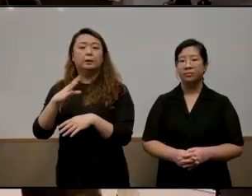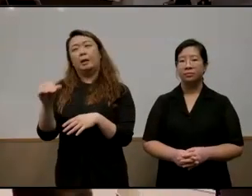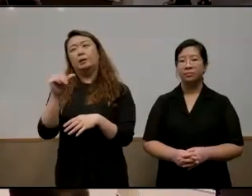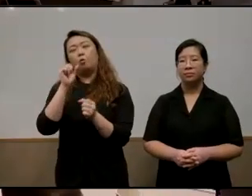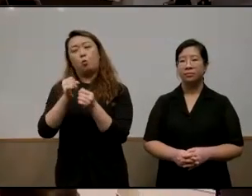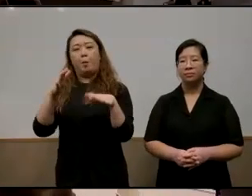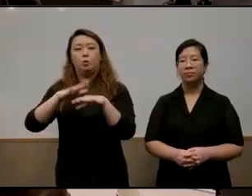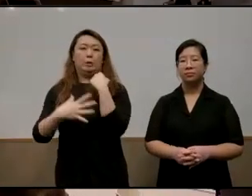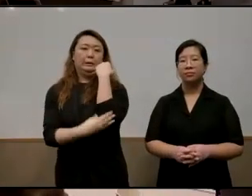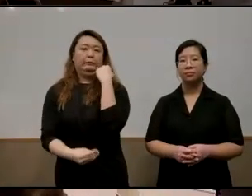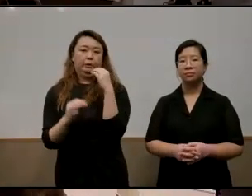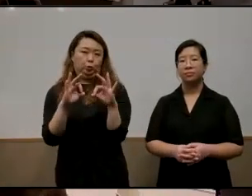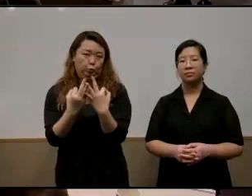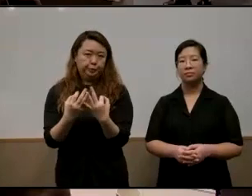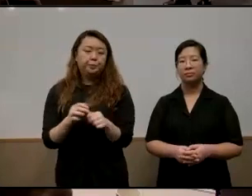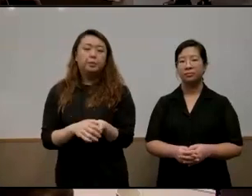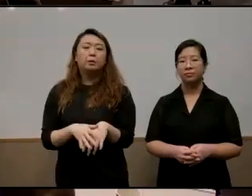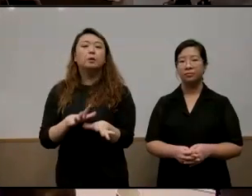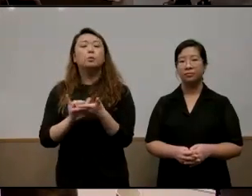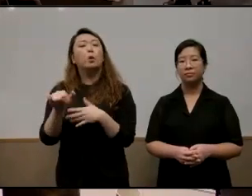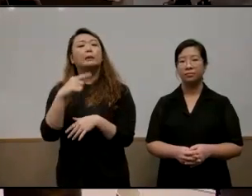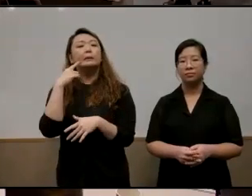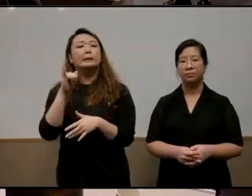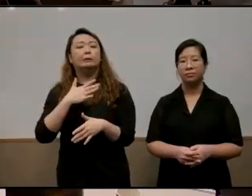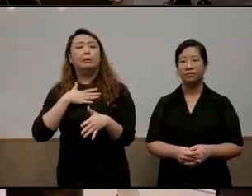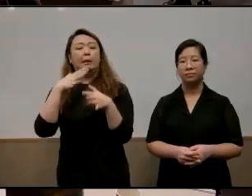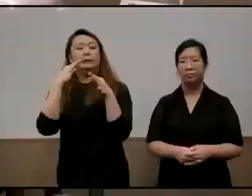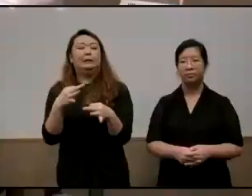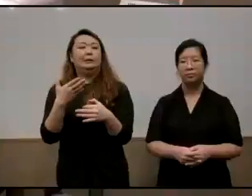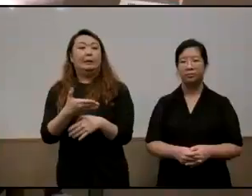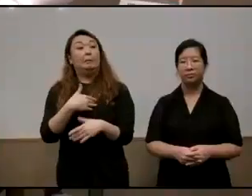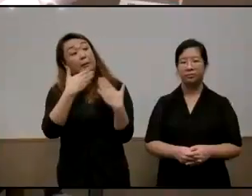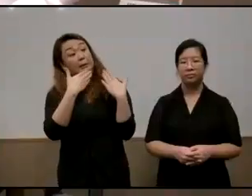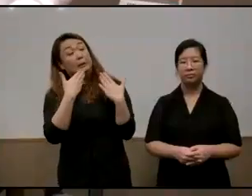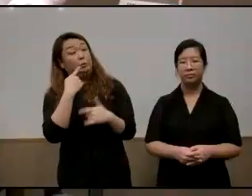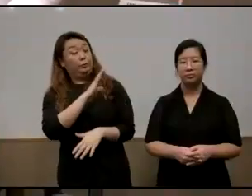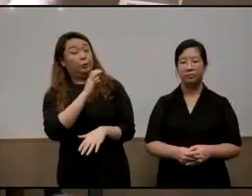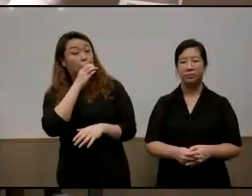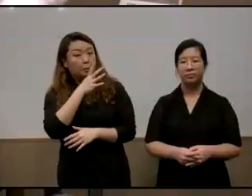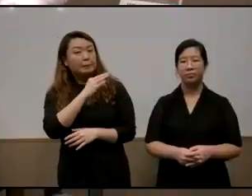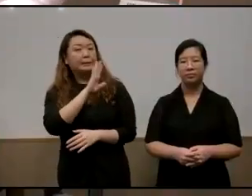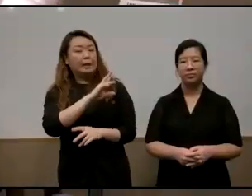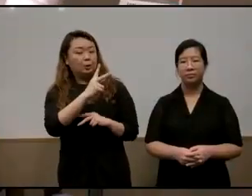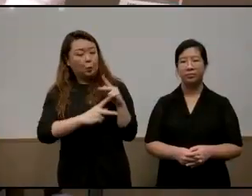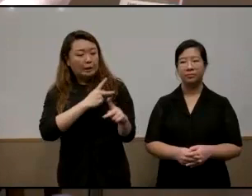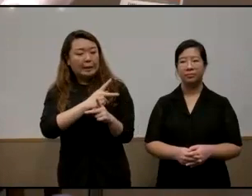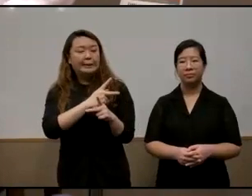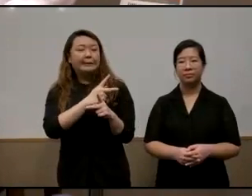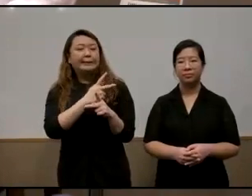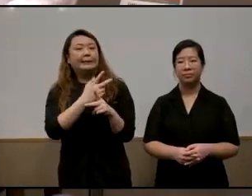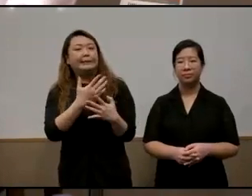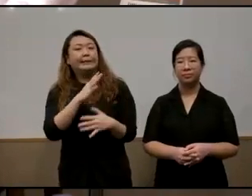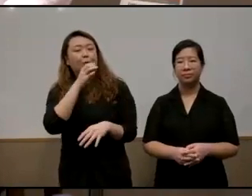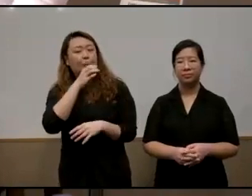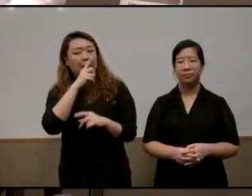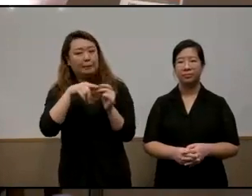groups so that was also a that also weighed into my decision there yeah but thank you so much for your comments and your kind um yeah your